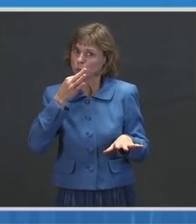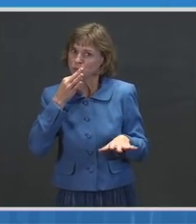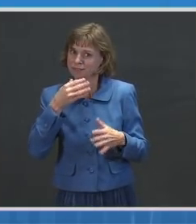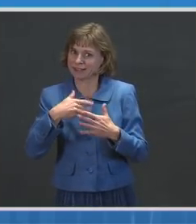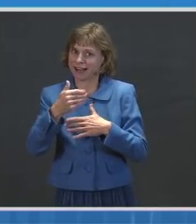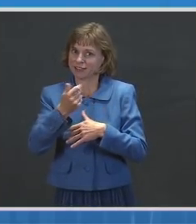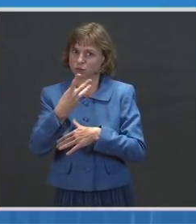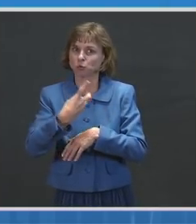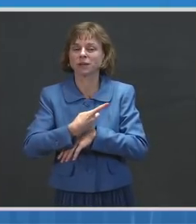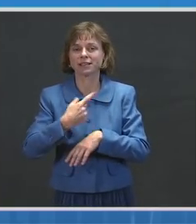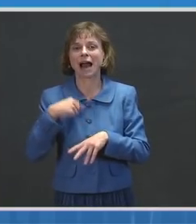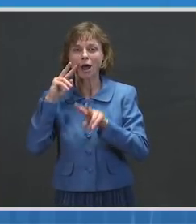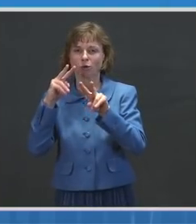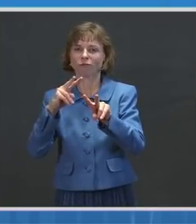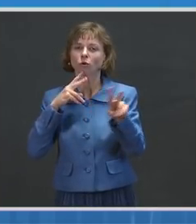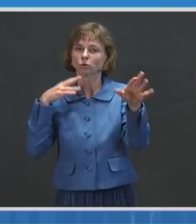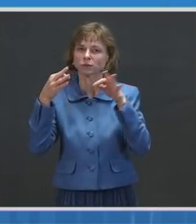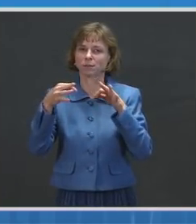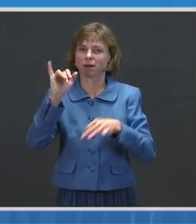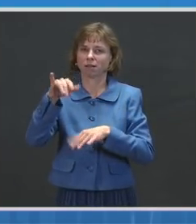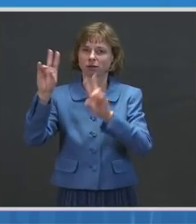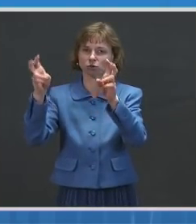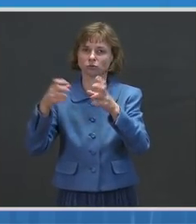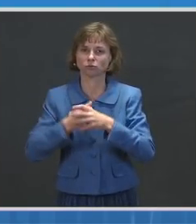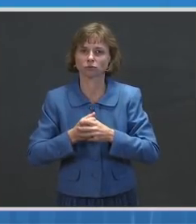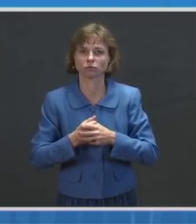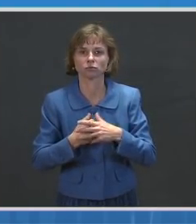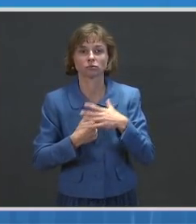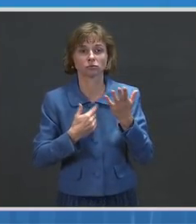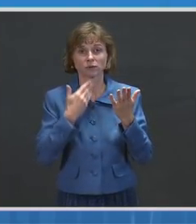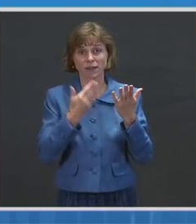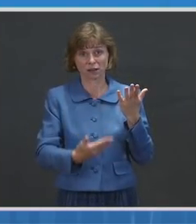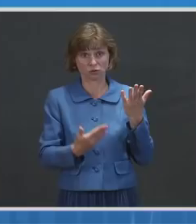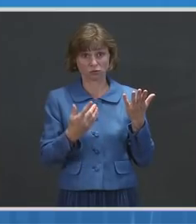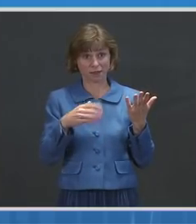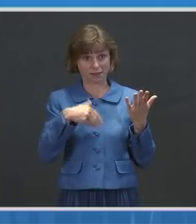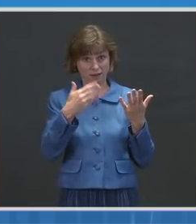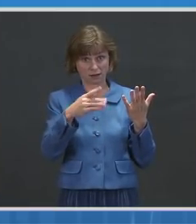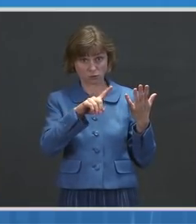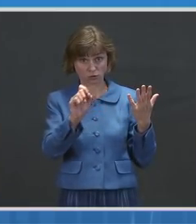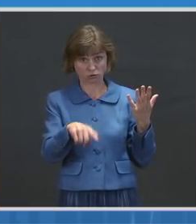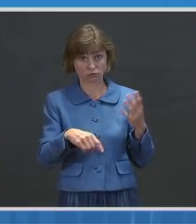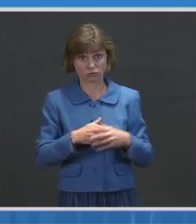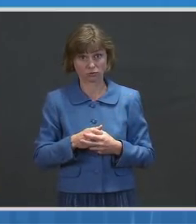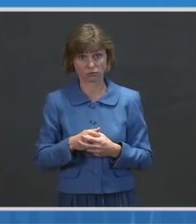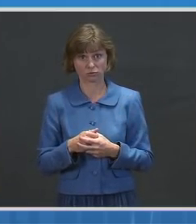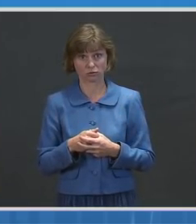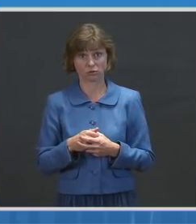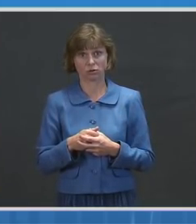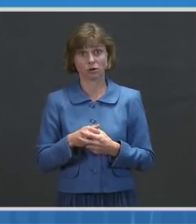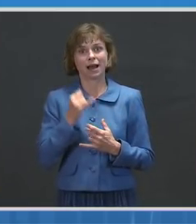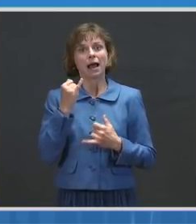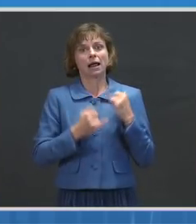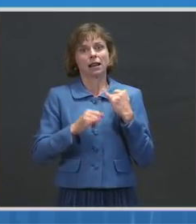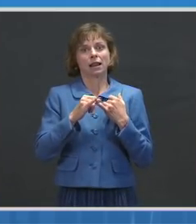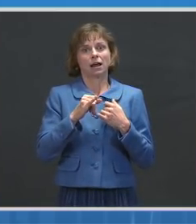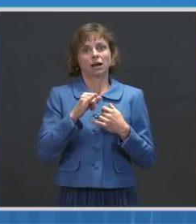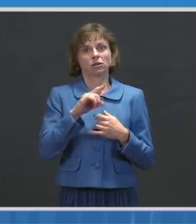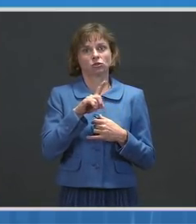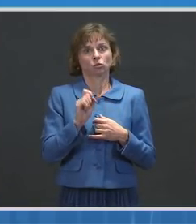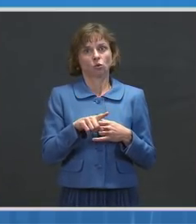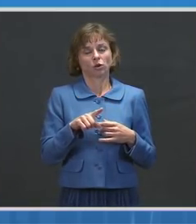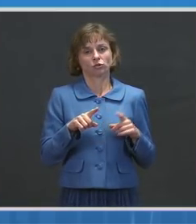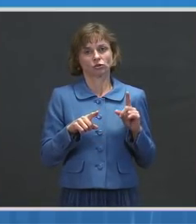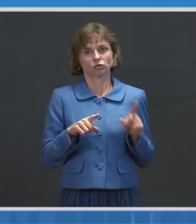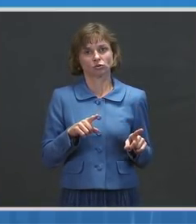through those with everybody. Mr. Great. Thank you. Do we have a next question? Last question. We'll go to Isaac Stanley Becker